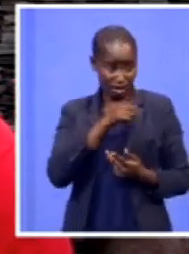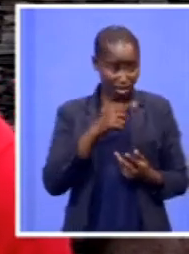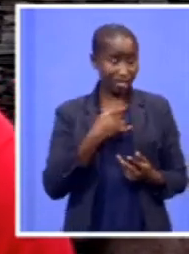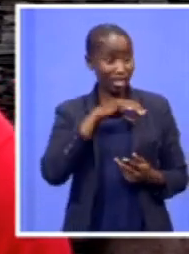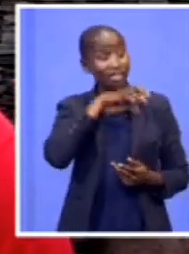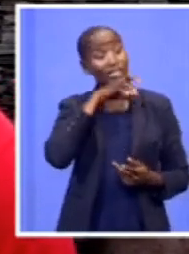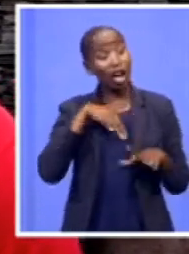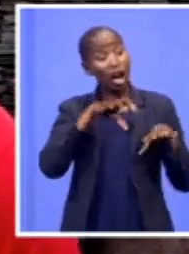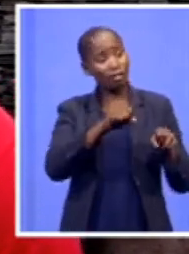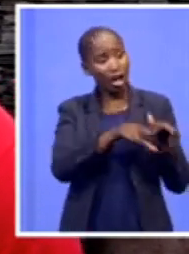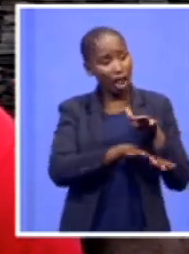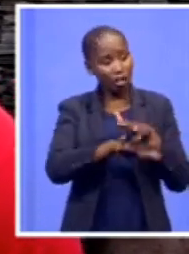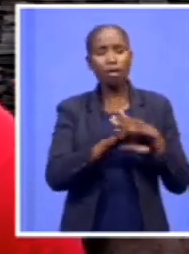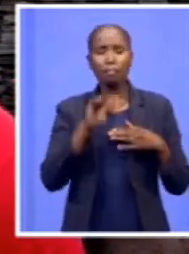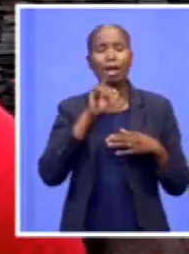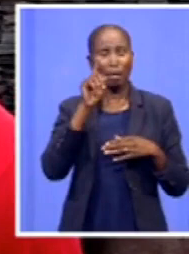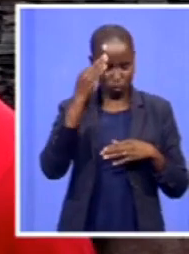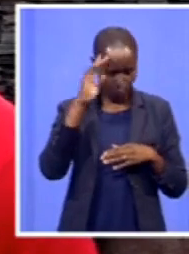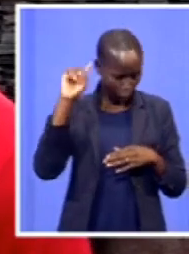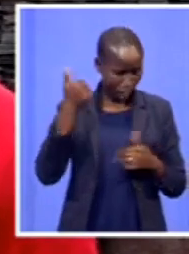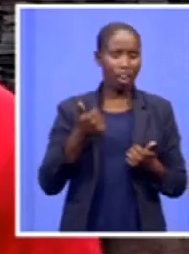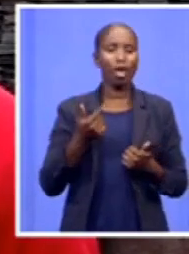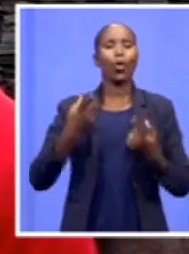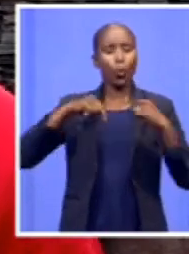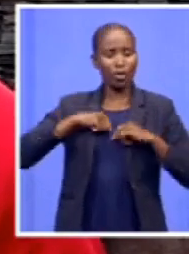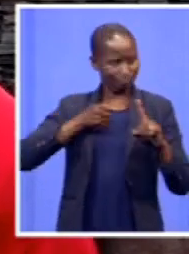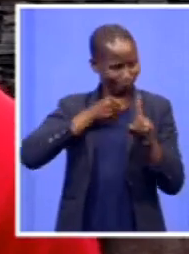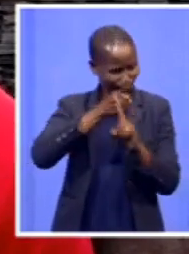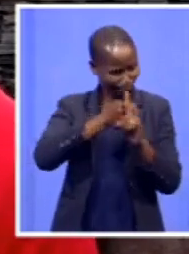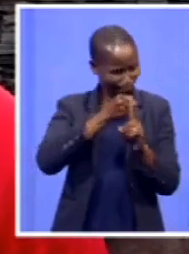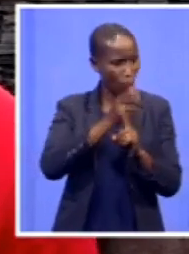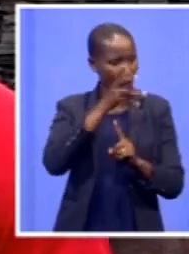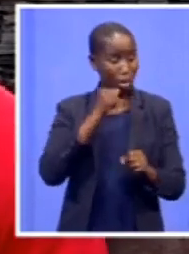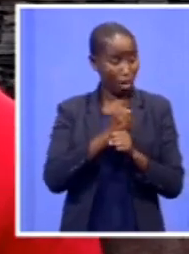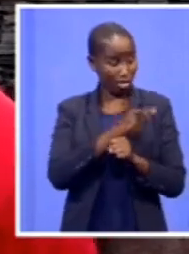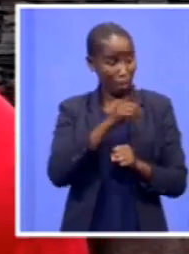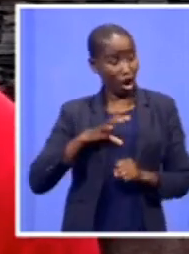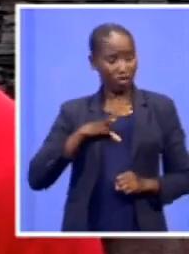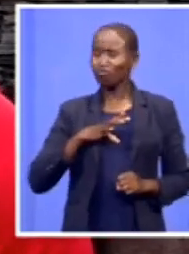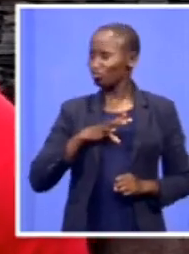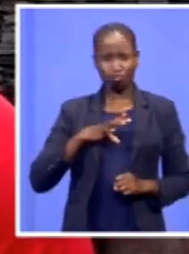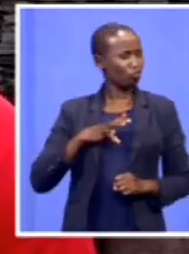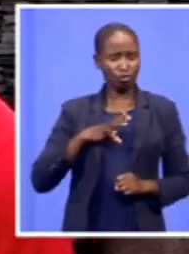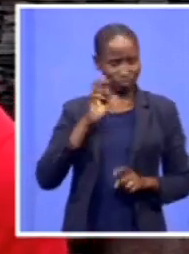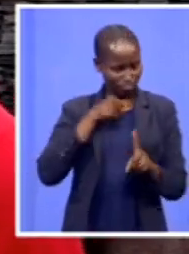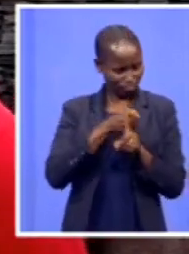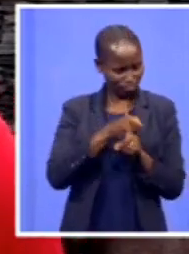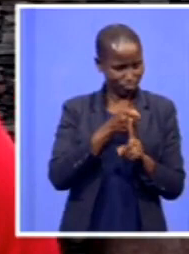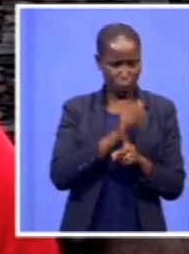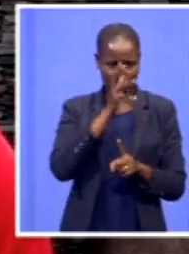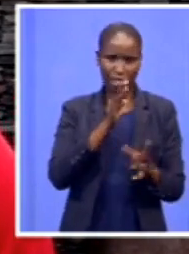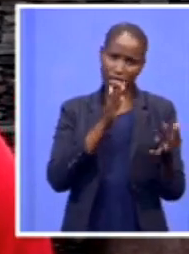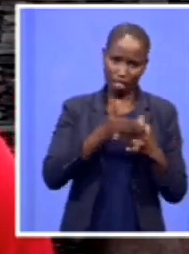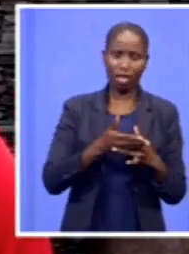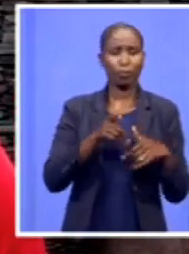make them uncomfortable. So we're going to speak truth to the power. And the real power is those ones that control the JSE, the white monopoly that